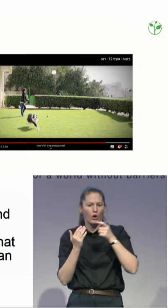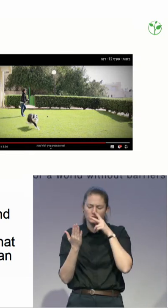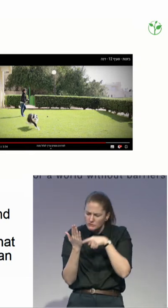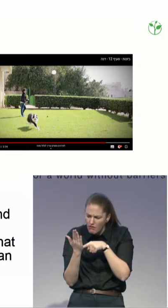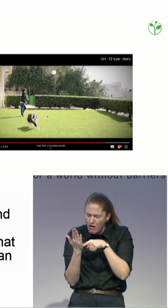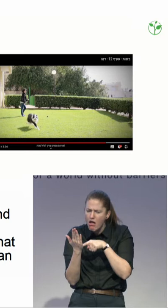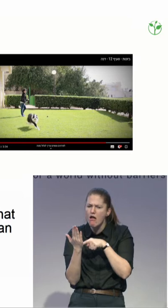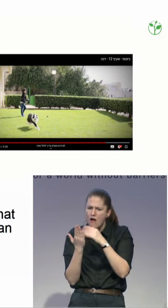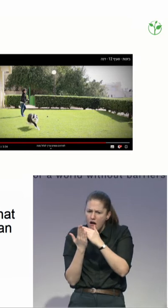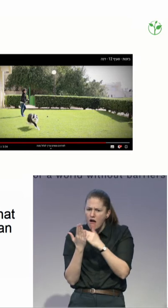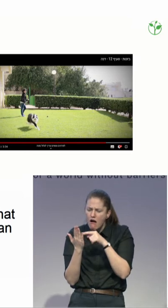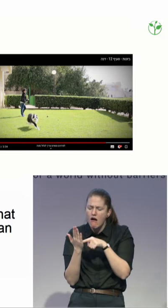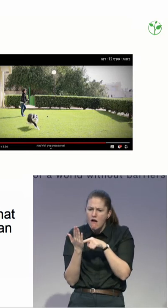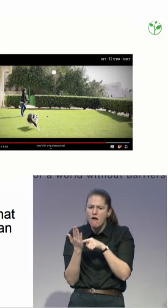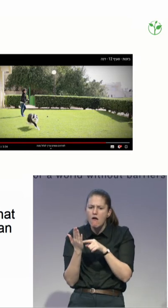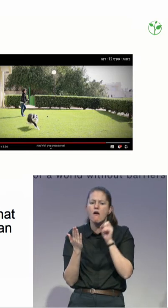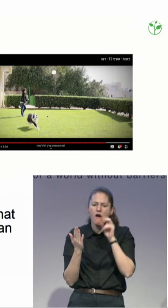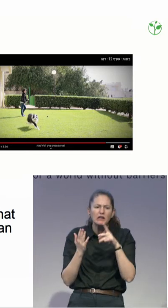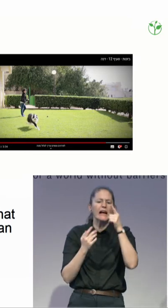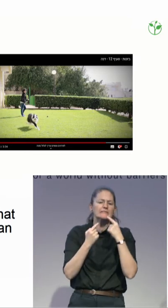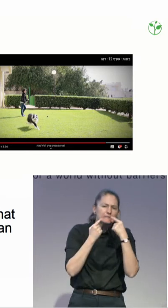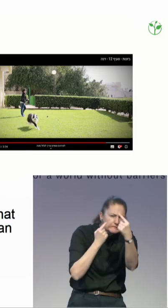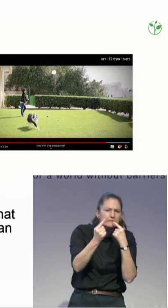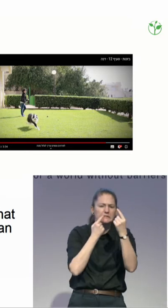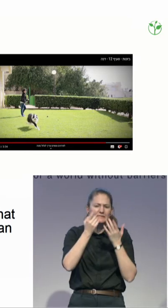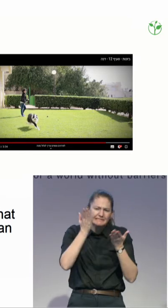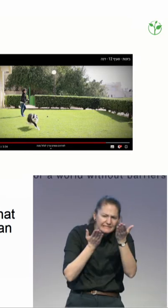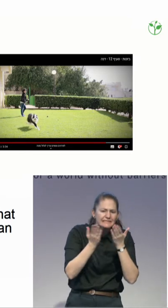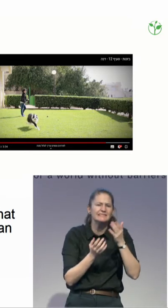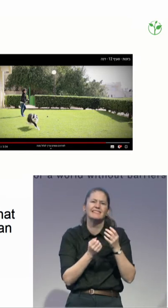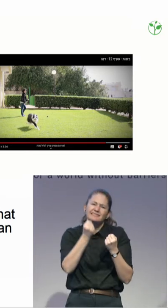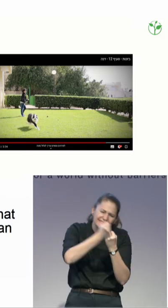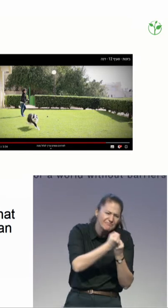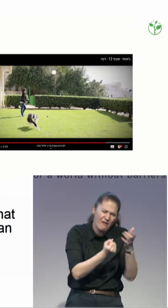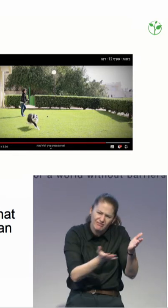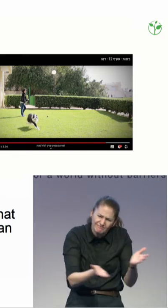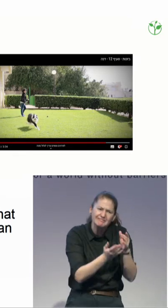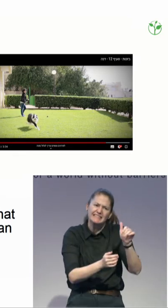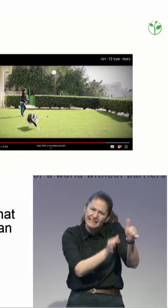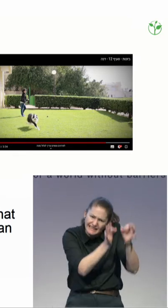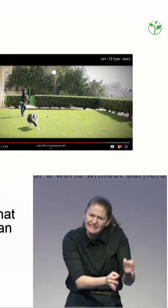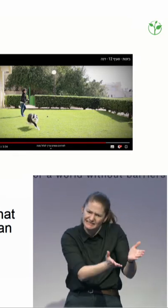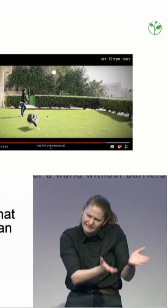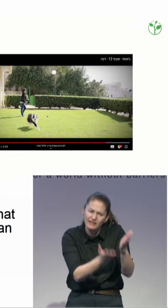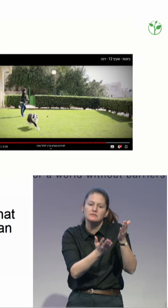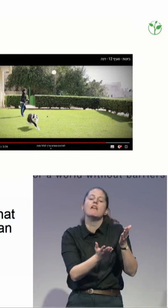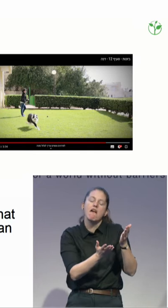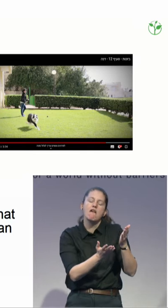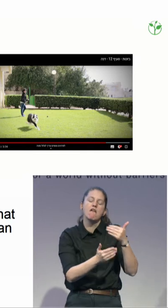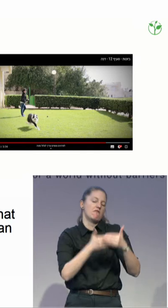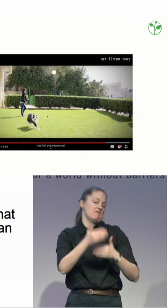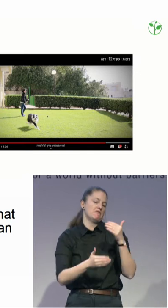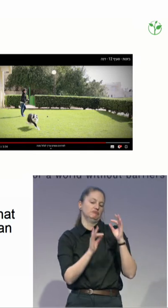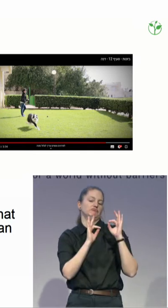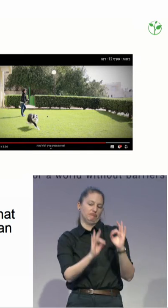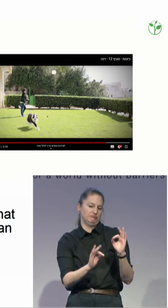And the judge said, all right, let's go with that. And we found someone, an accountant. Dana actually found the accountant, someone she didn't know before, who